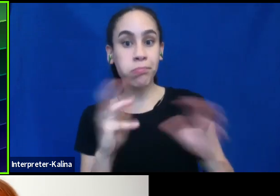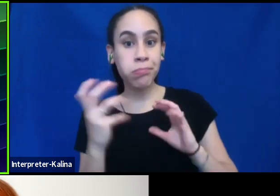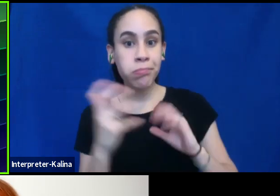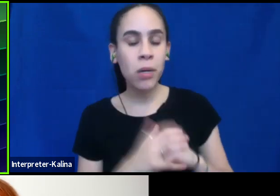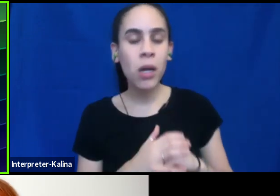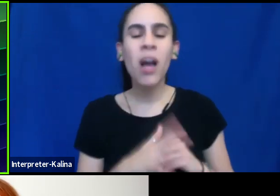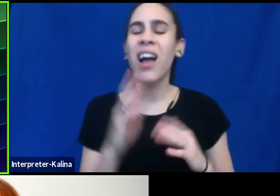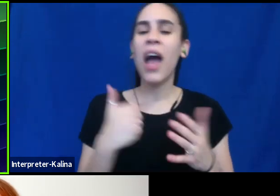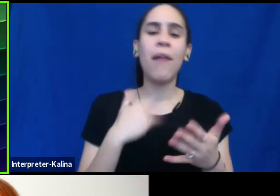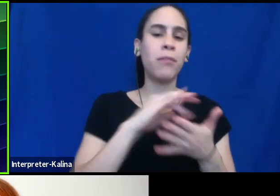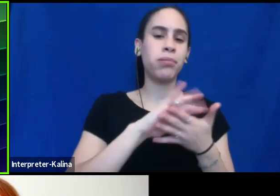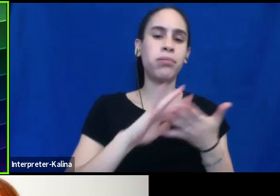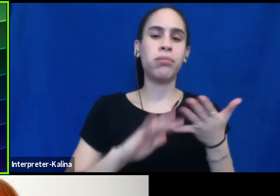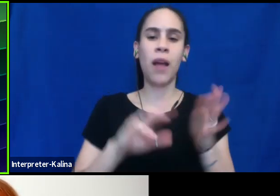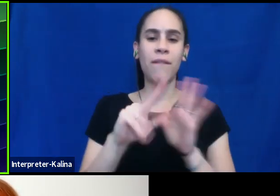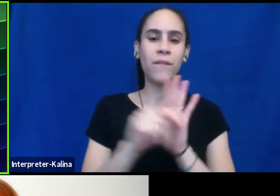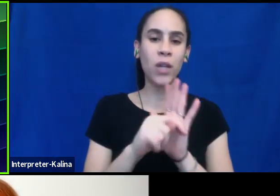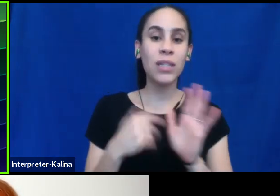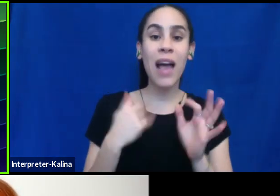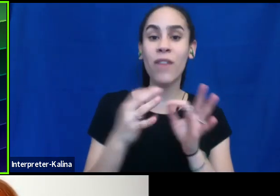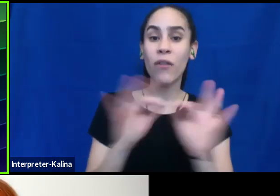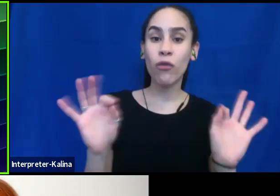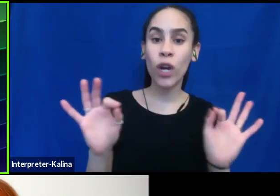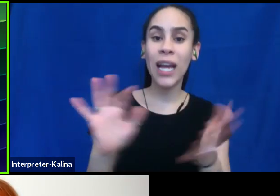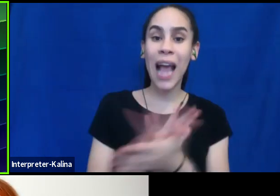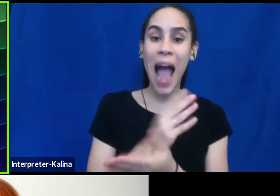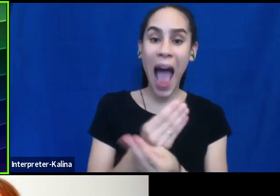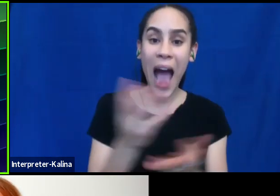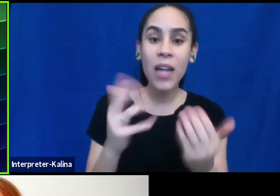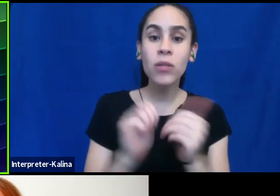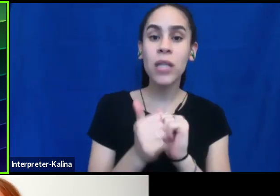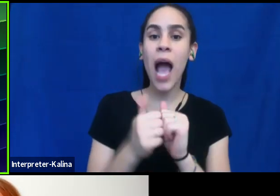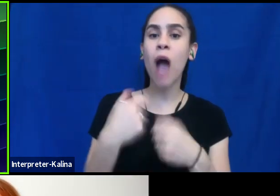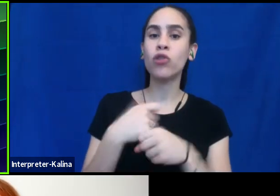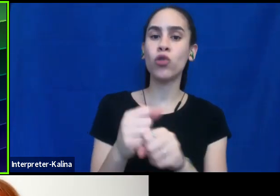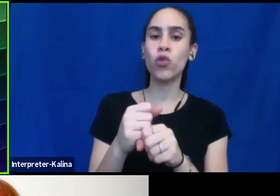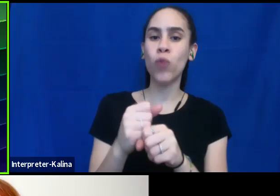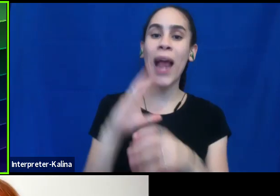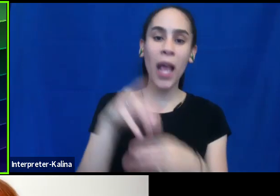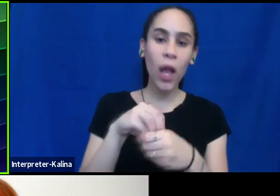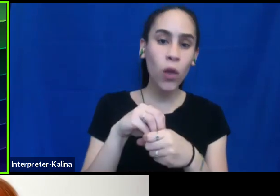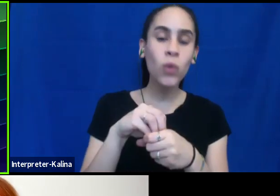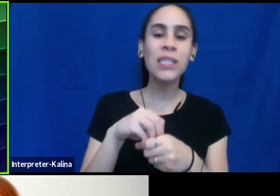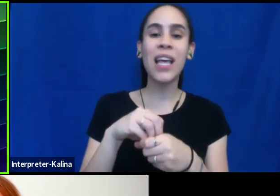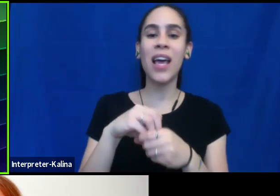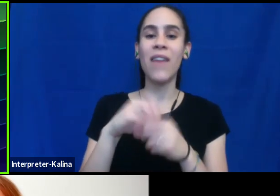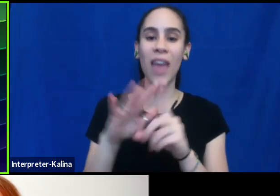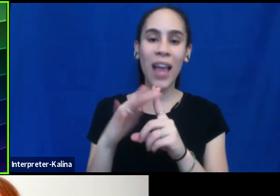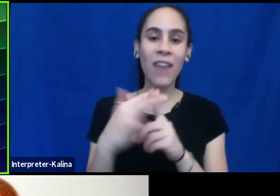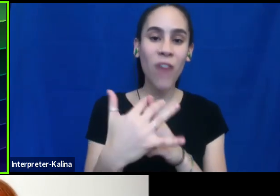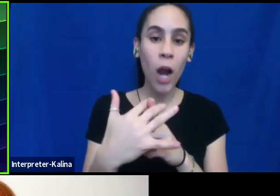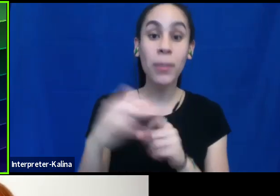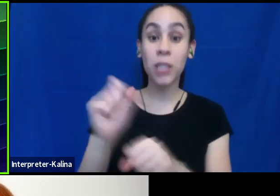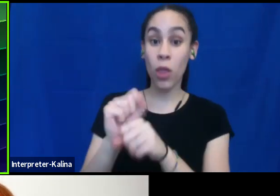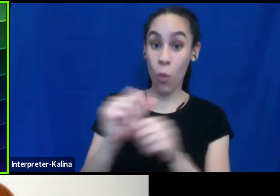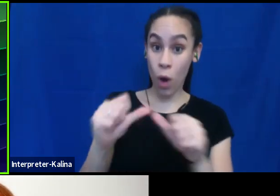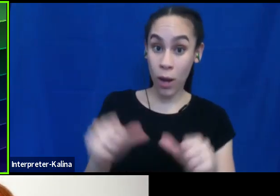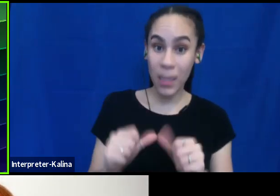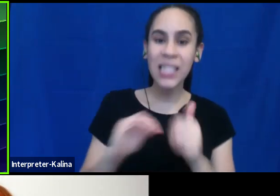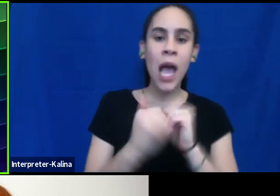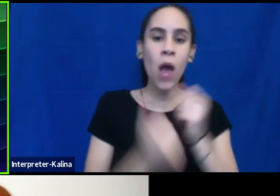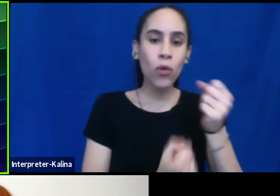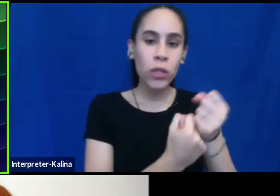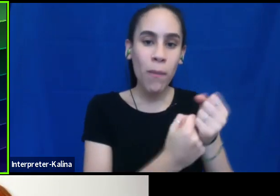free handouts on how to create inclusive, uh, environments in the workplace, how to talk with our, um, how to support our children,